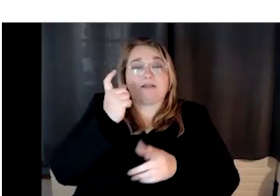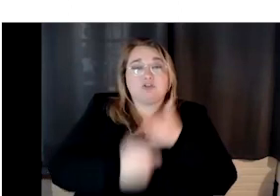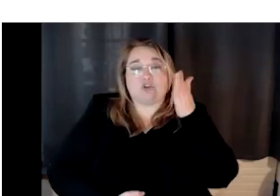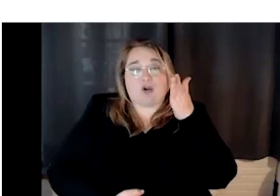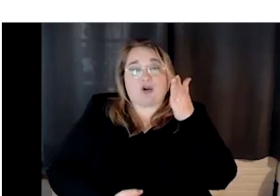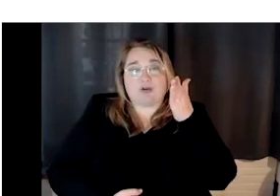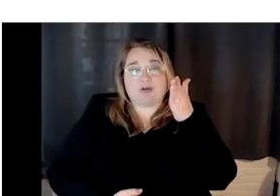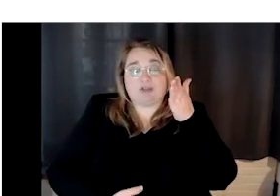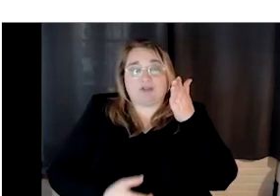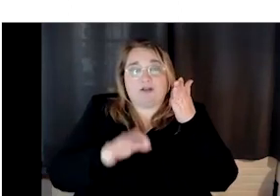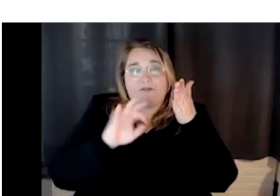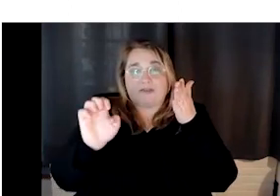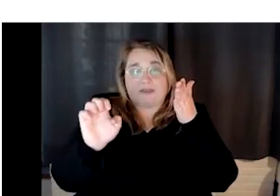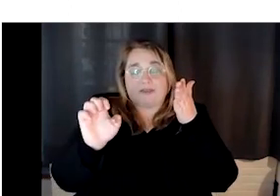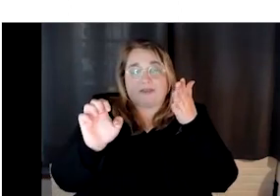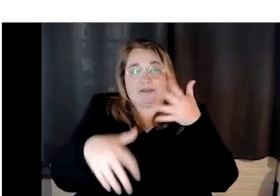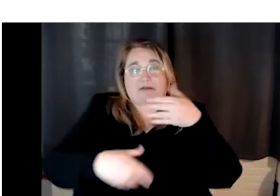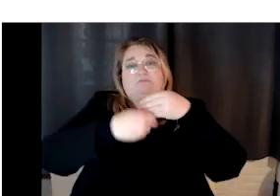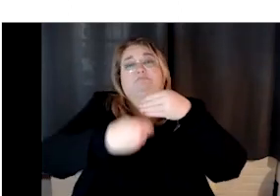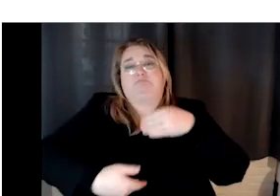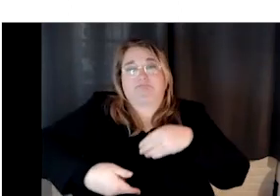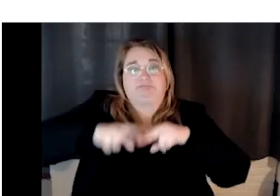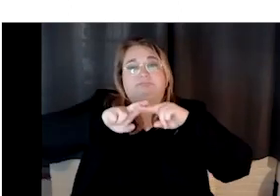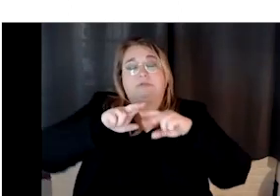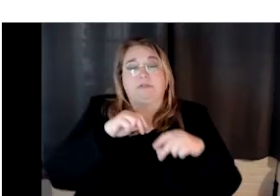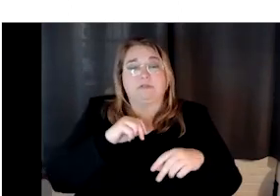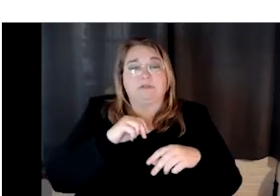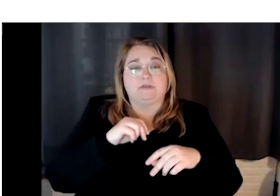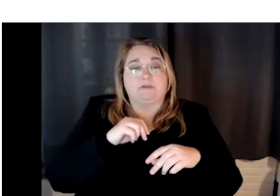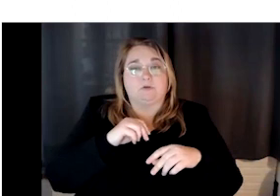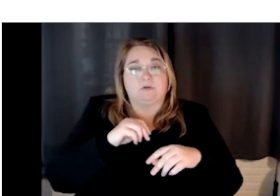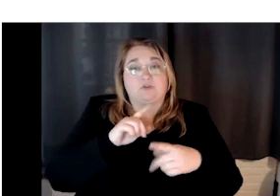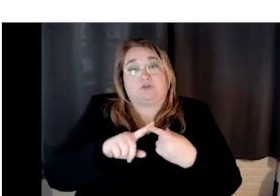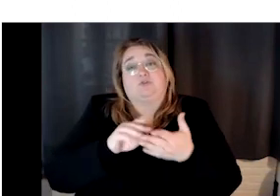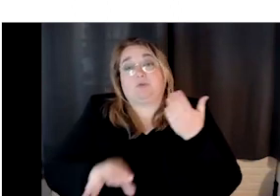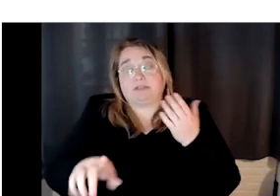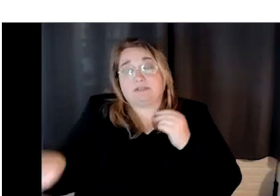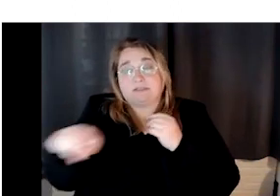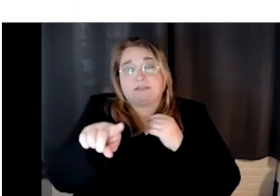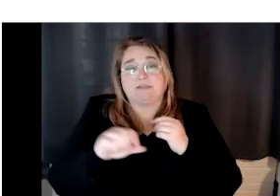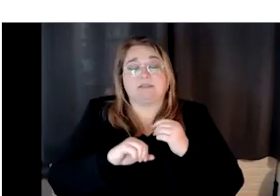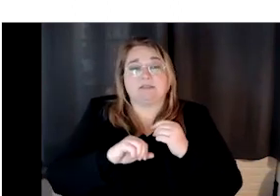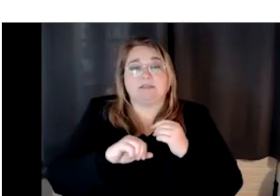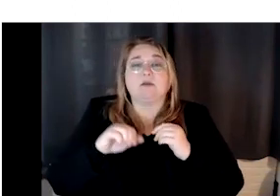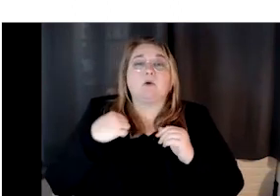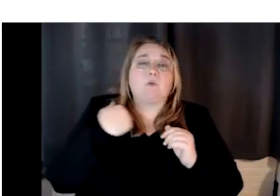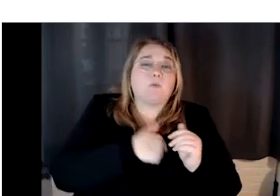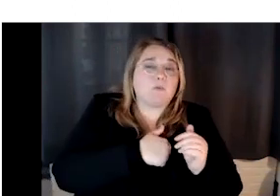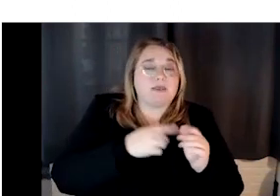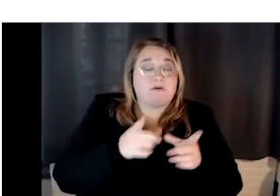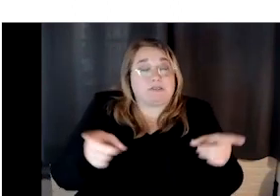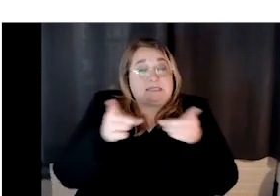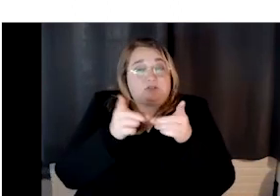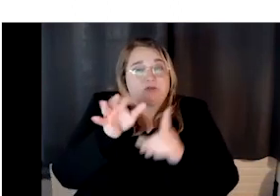fee. Um, however, we, um, in the, are unique in the, in our district that we have a